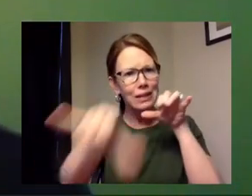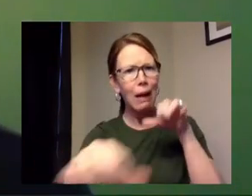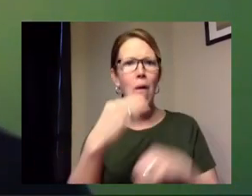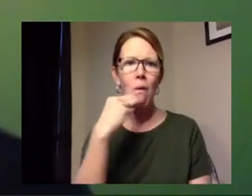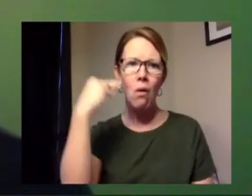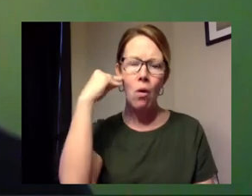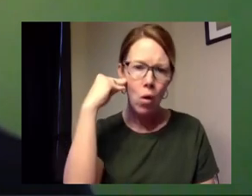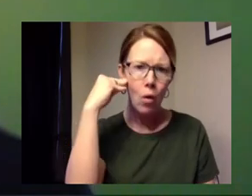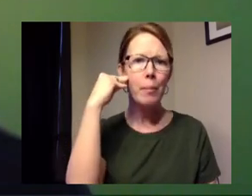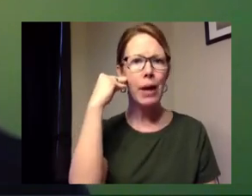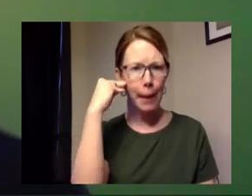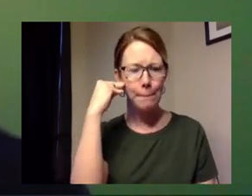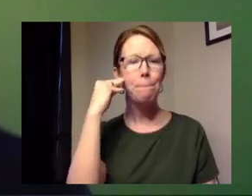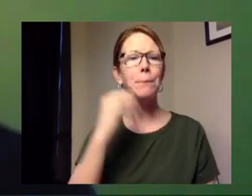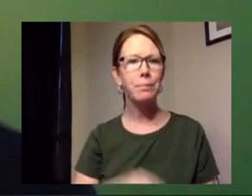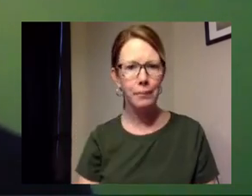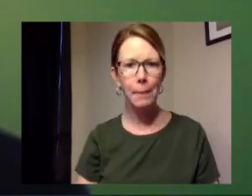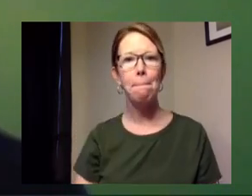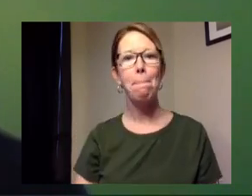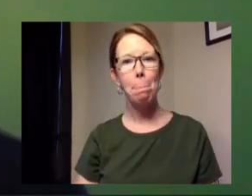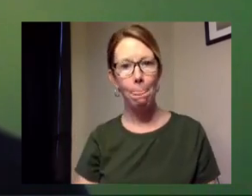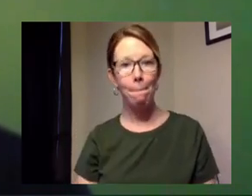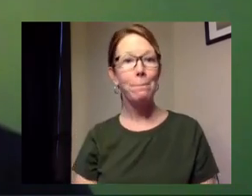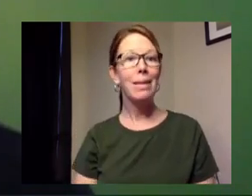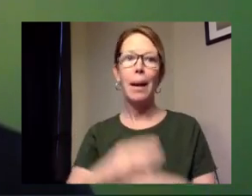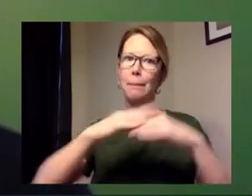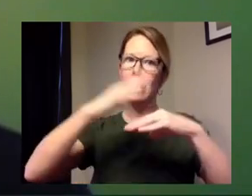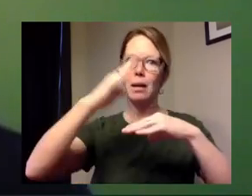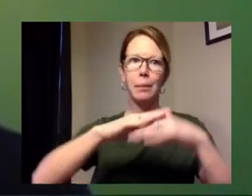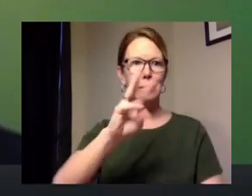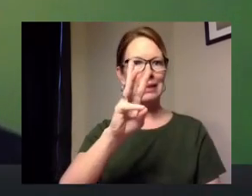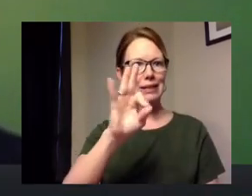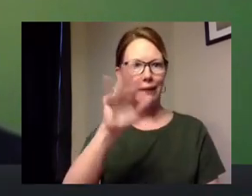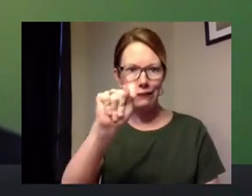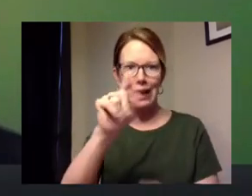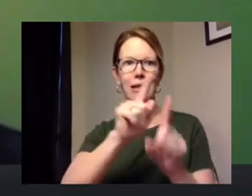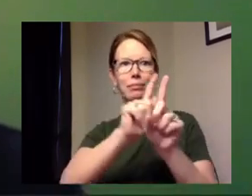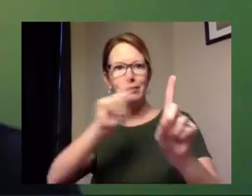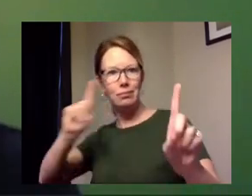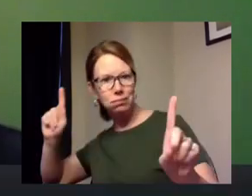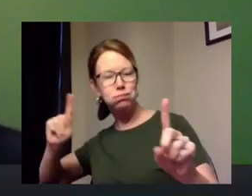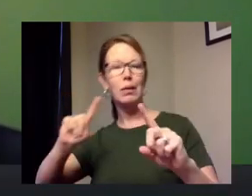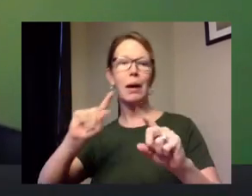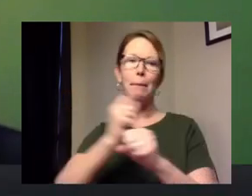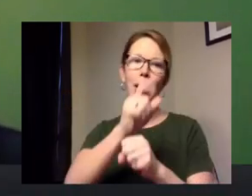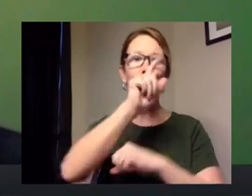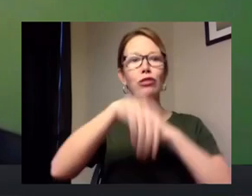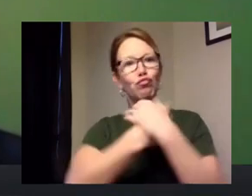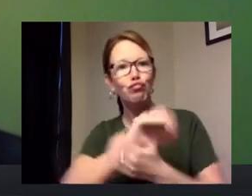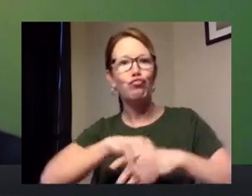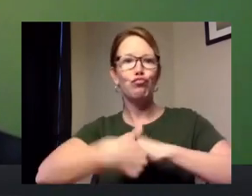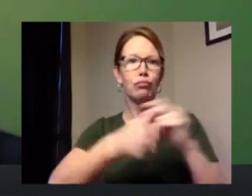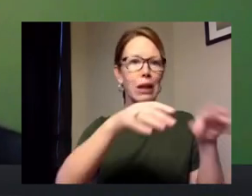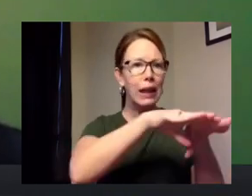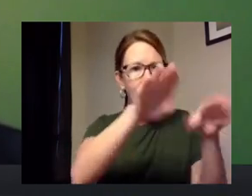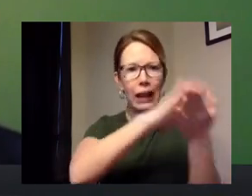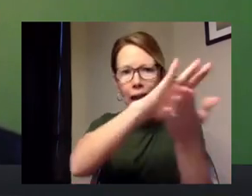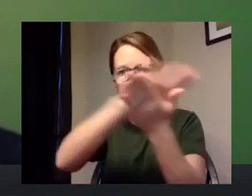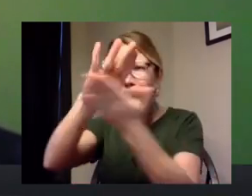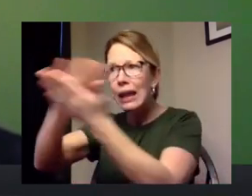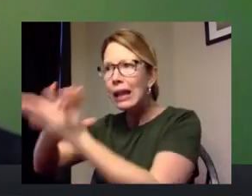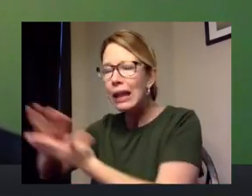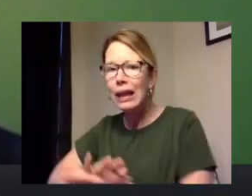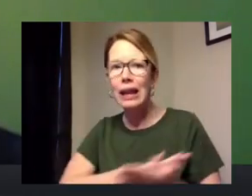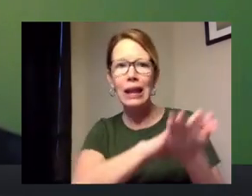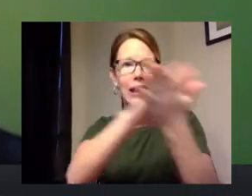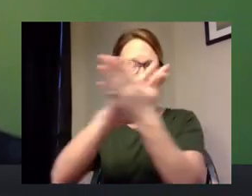maintaining physical distance of at least six feet practicing careful hygiene by keeping surfaces very clean and